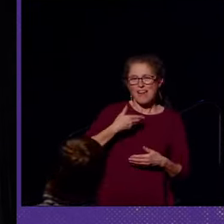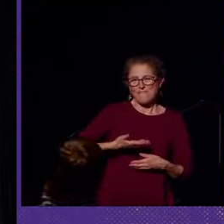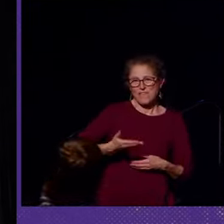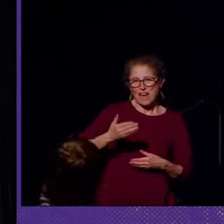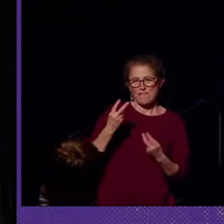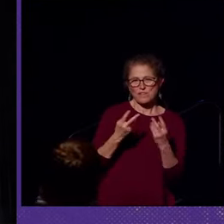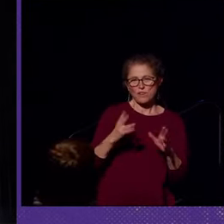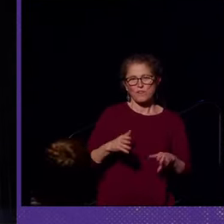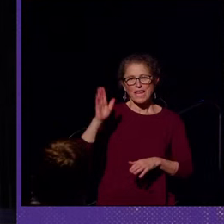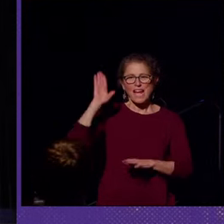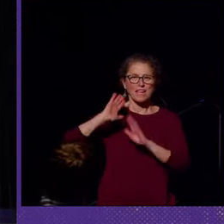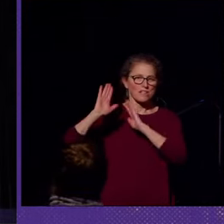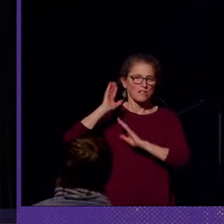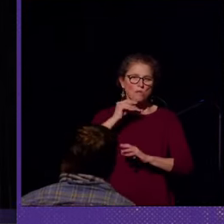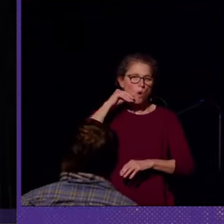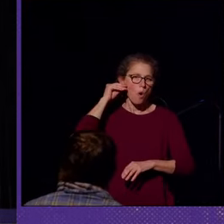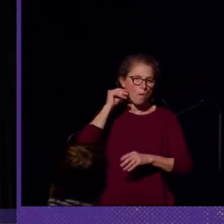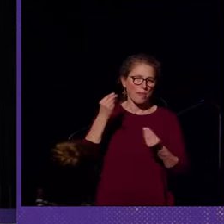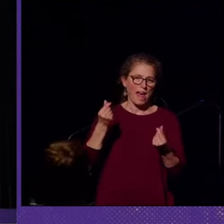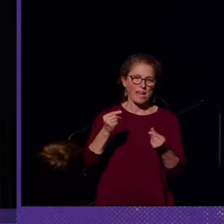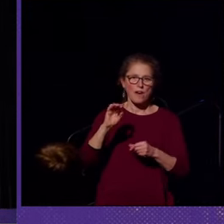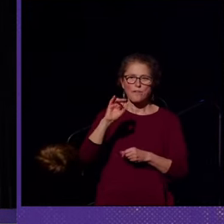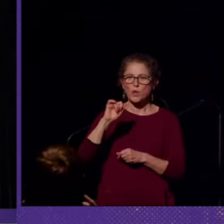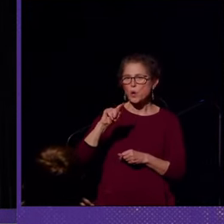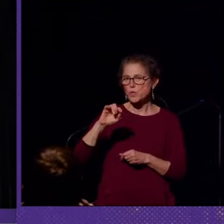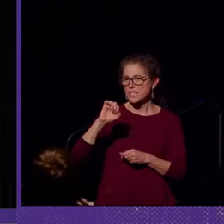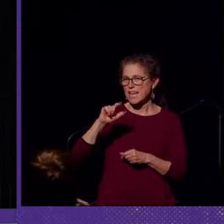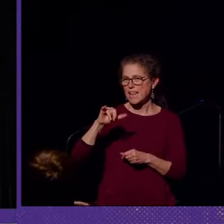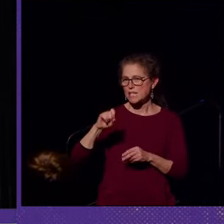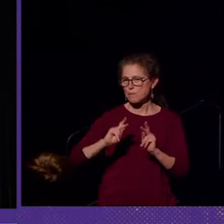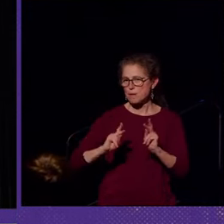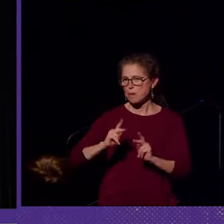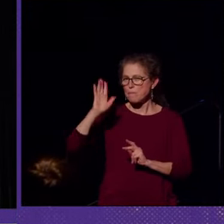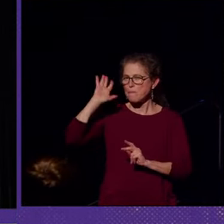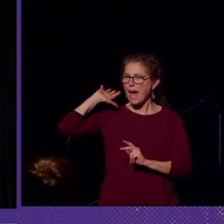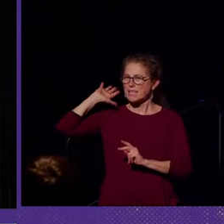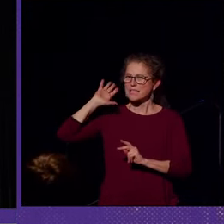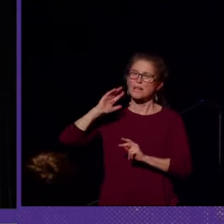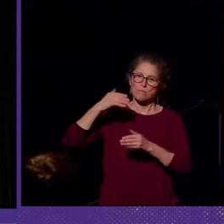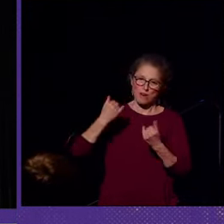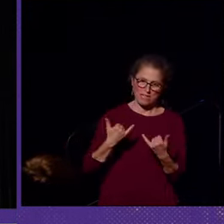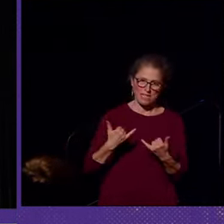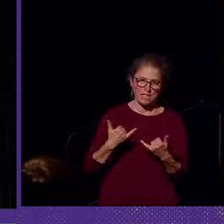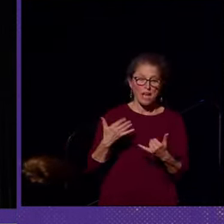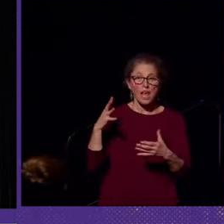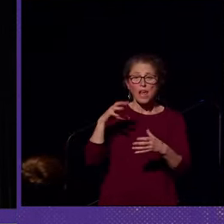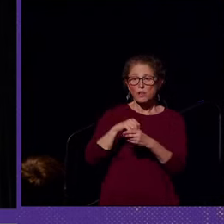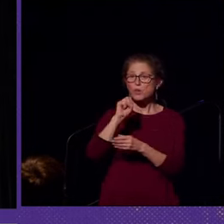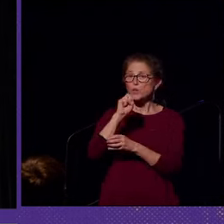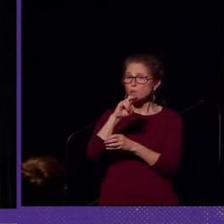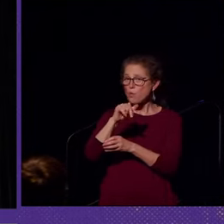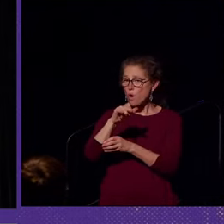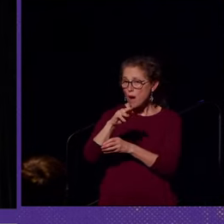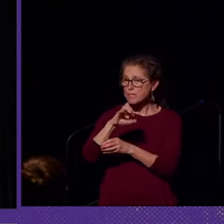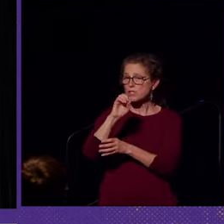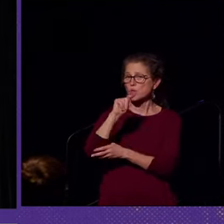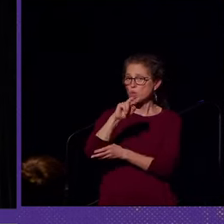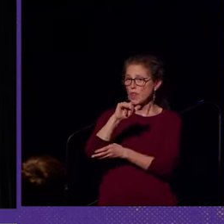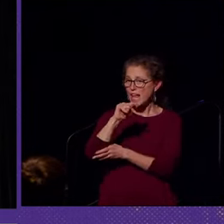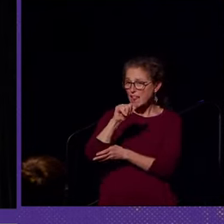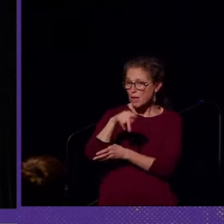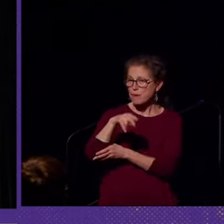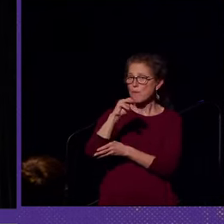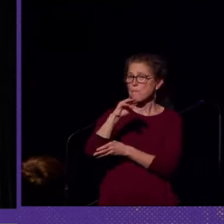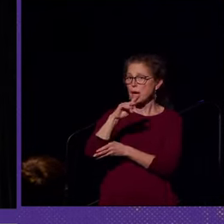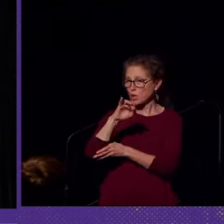the ancestral homelands of the Coast Salish people, past and present, including the Suquamish, Tulalip, and